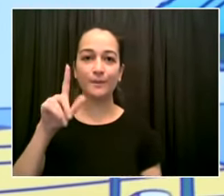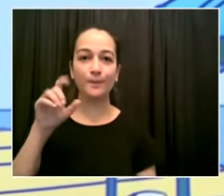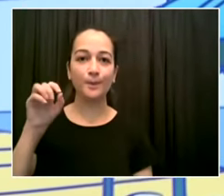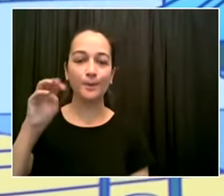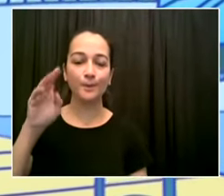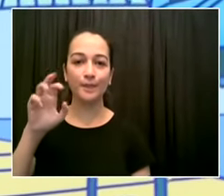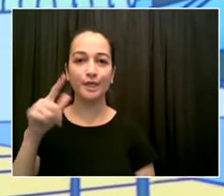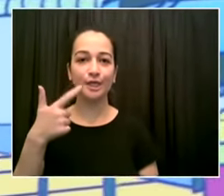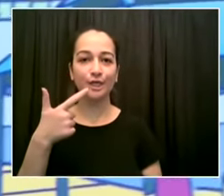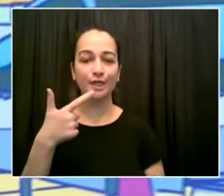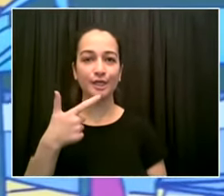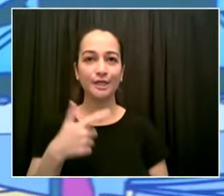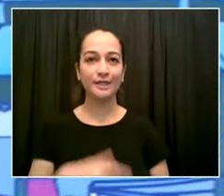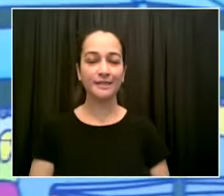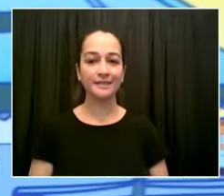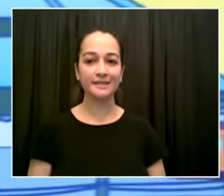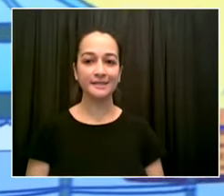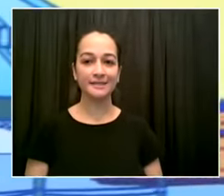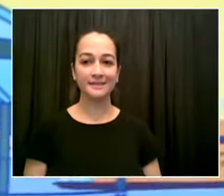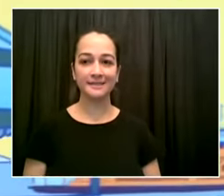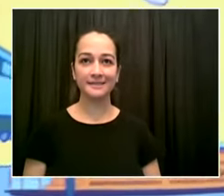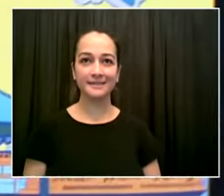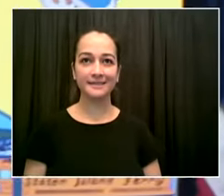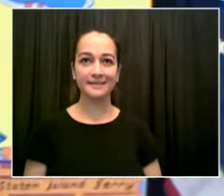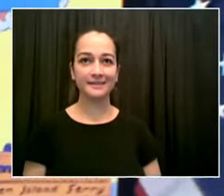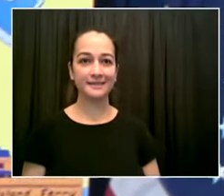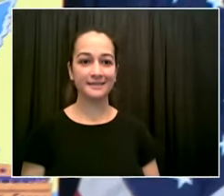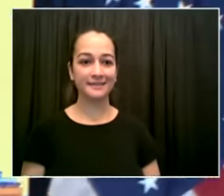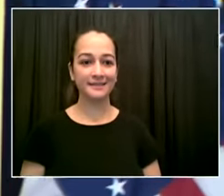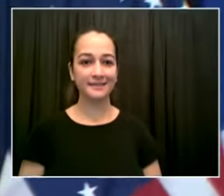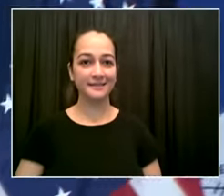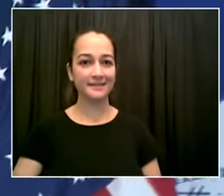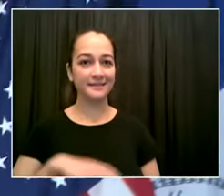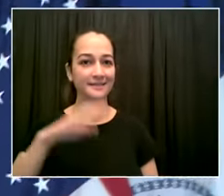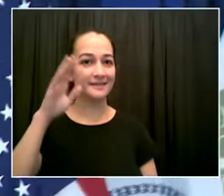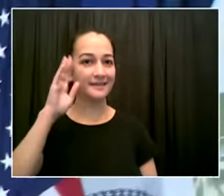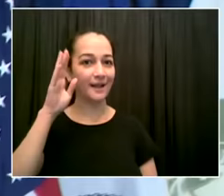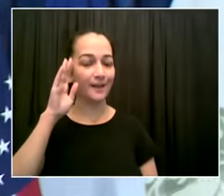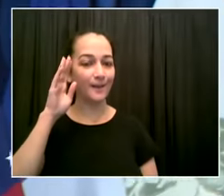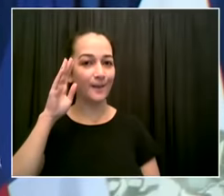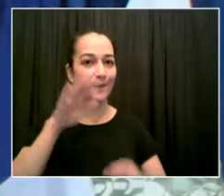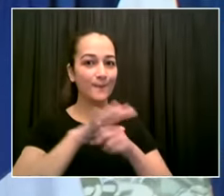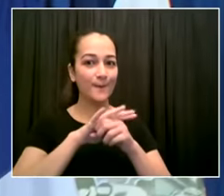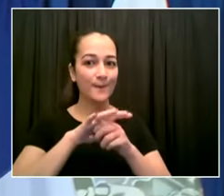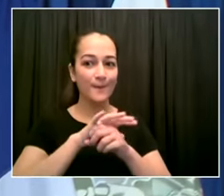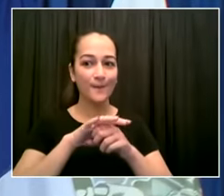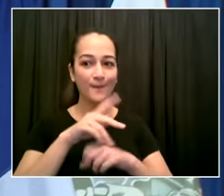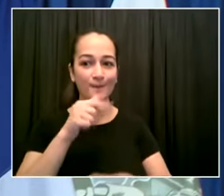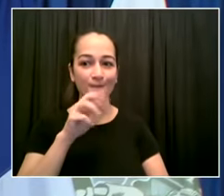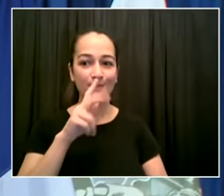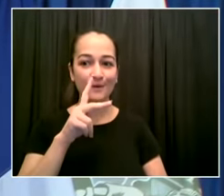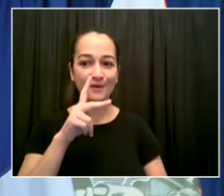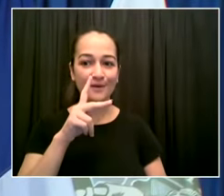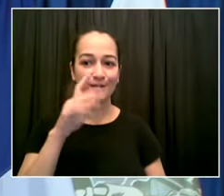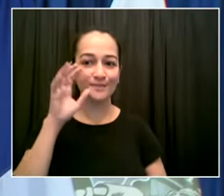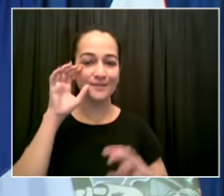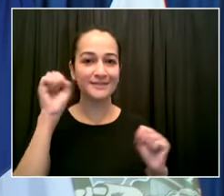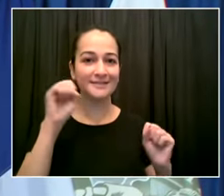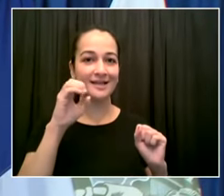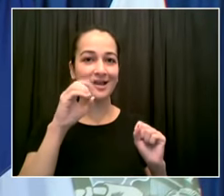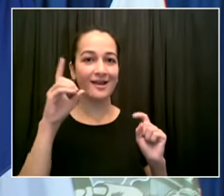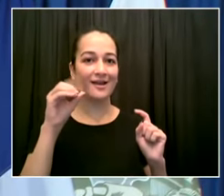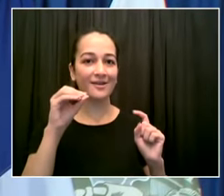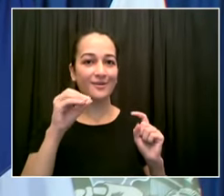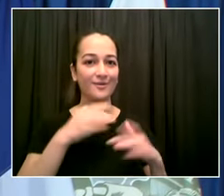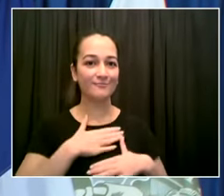conversationalist one of one of the genuinely good human beings that i've come across in 30 years is the gentleman asking you a